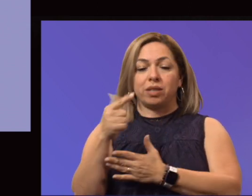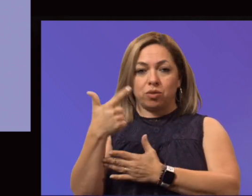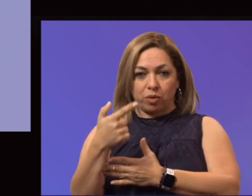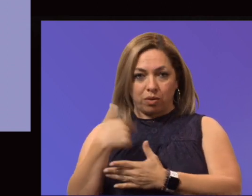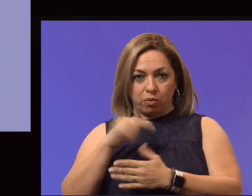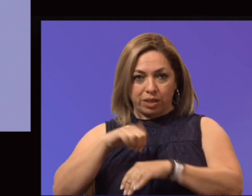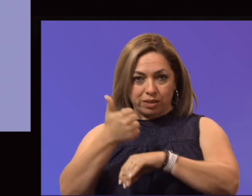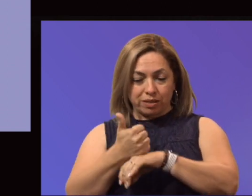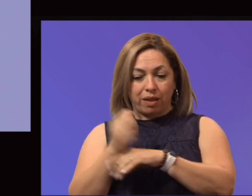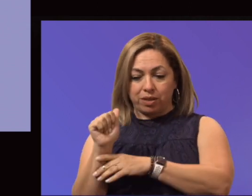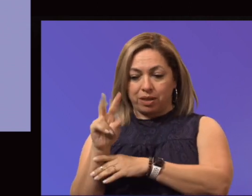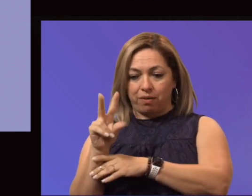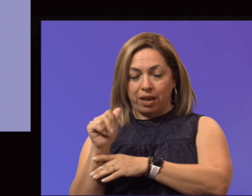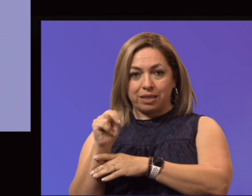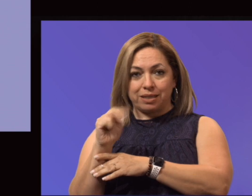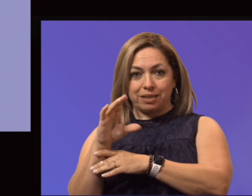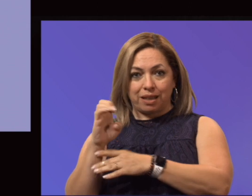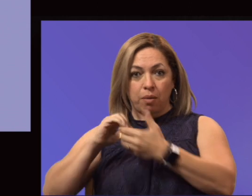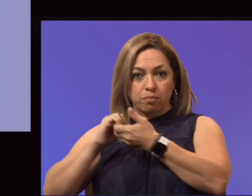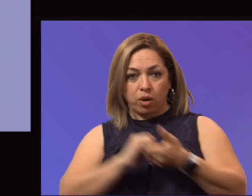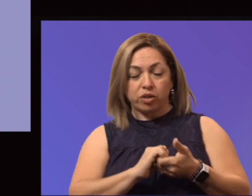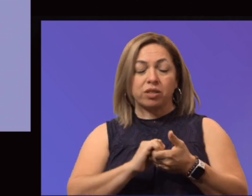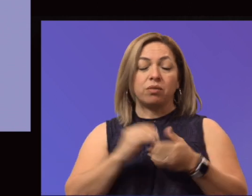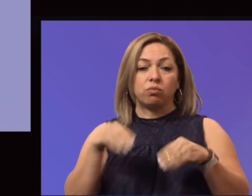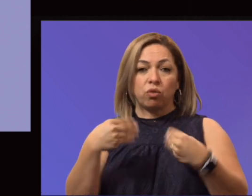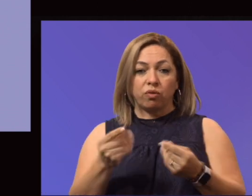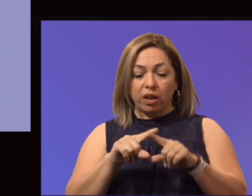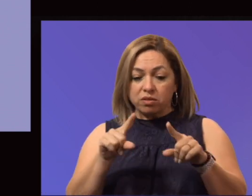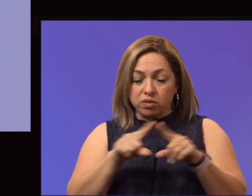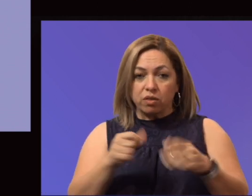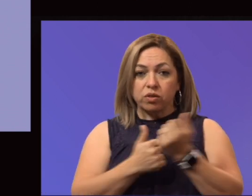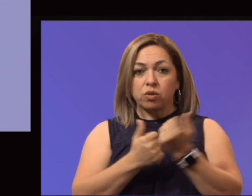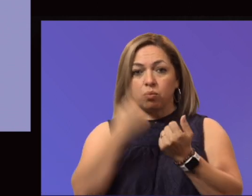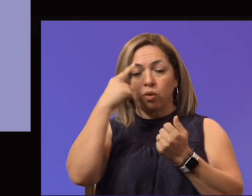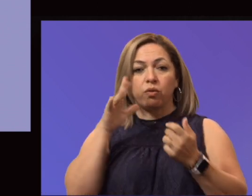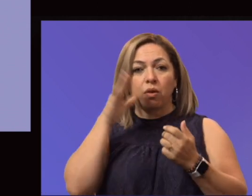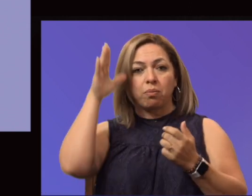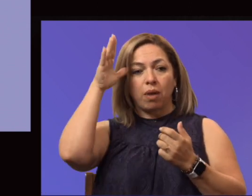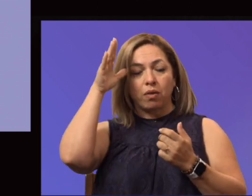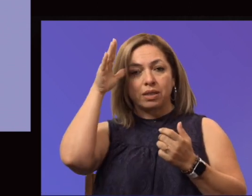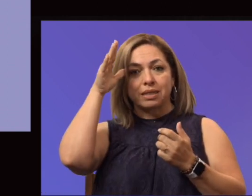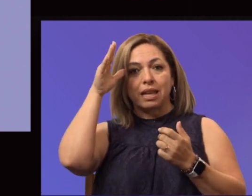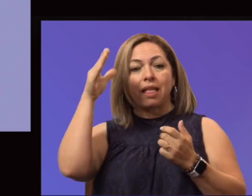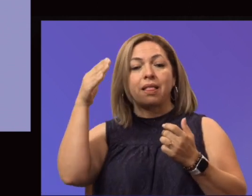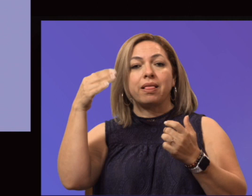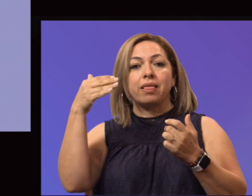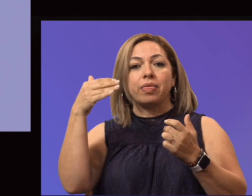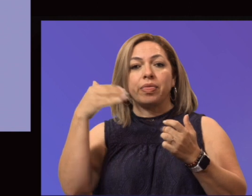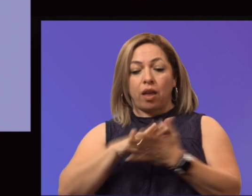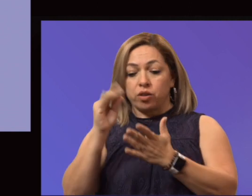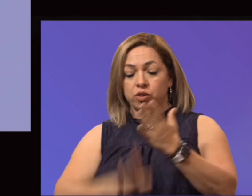with IVANCE that will provide various types of support to parents who are students at EPCC. I want to thank our faculty,